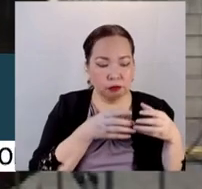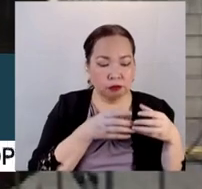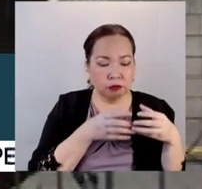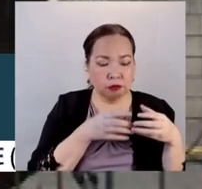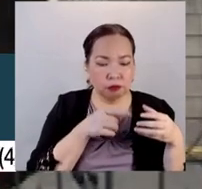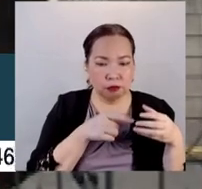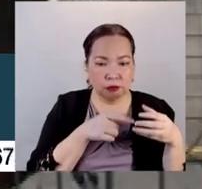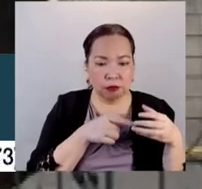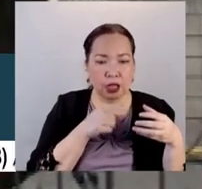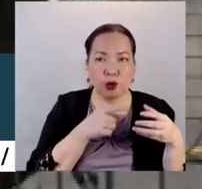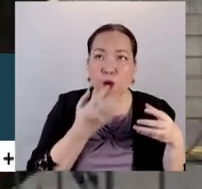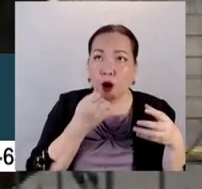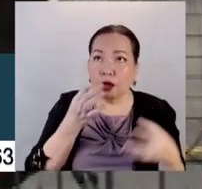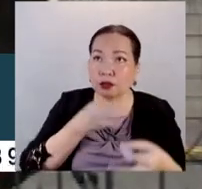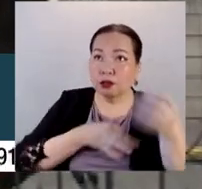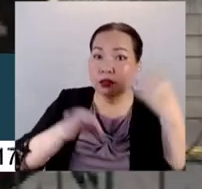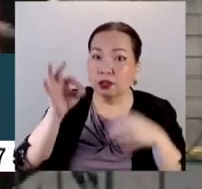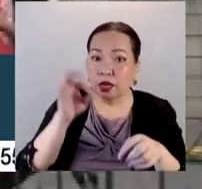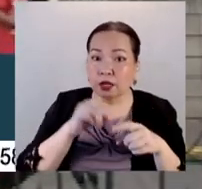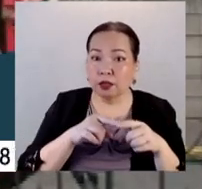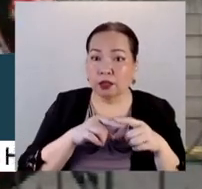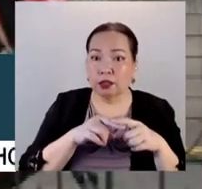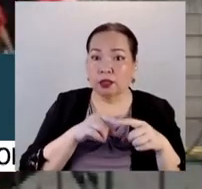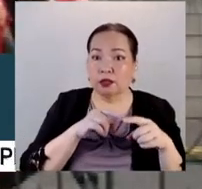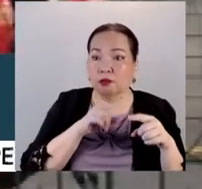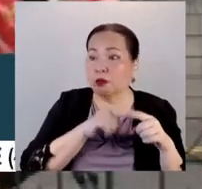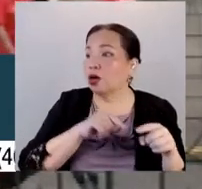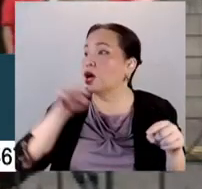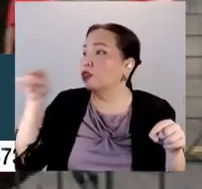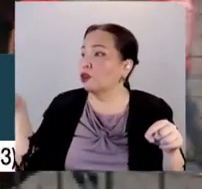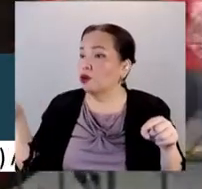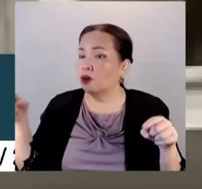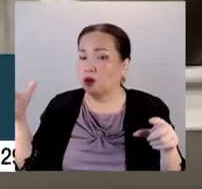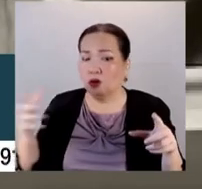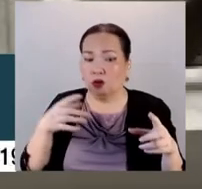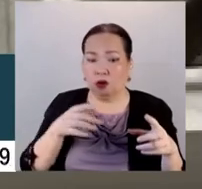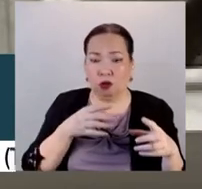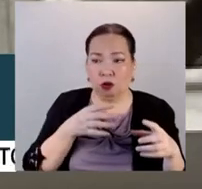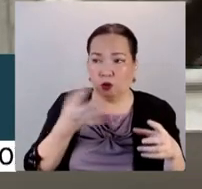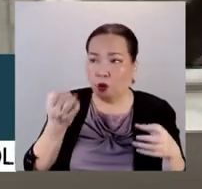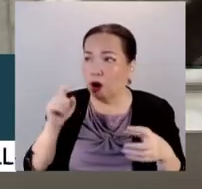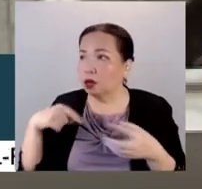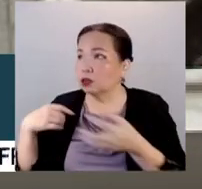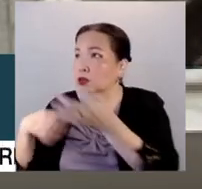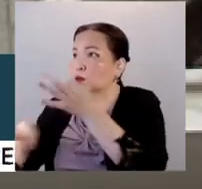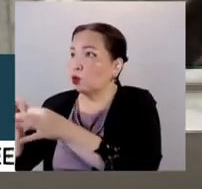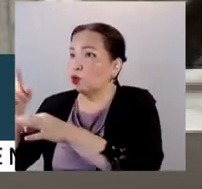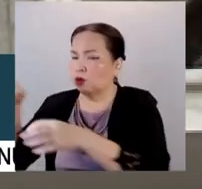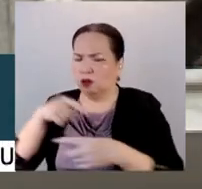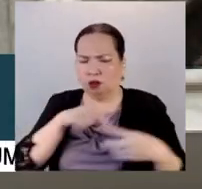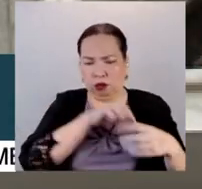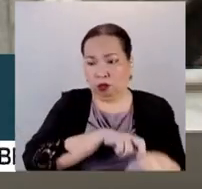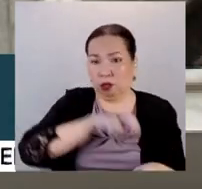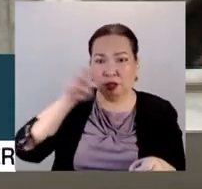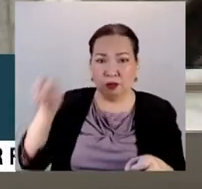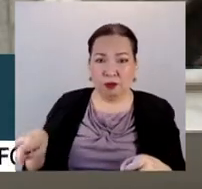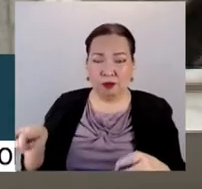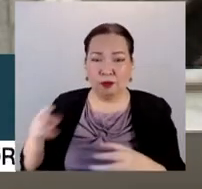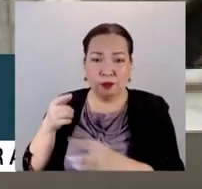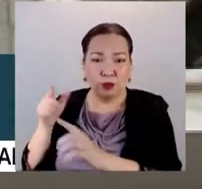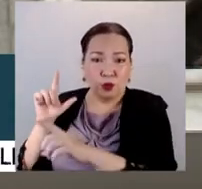other party, then you are going to change your party affiliation. That is very, very problematic. That would usually